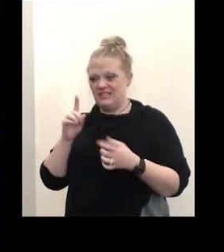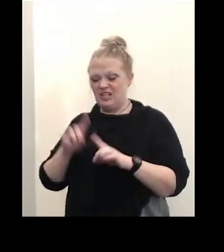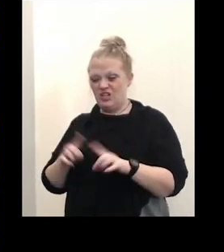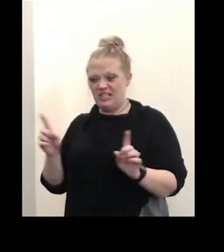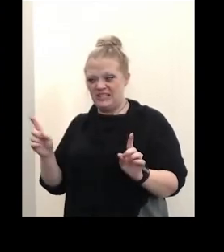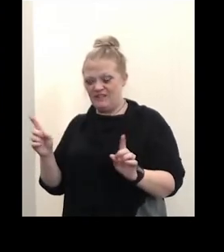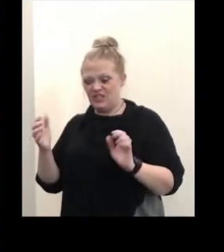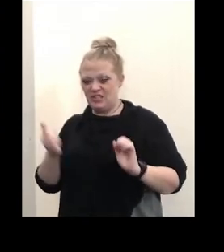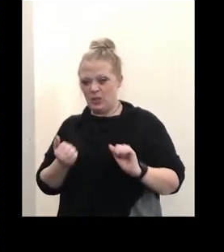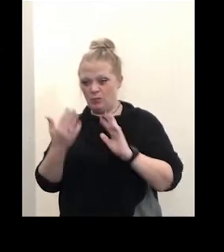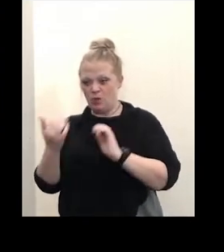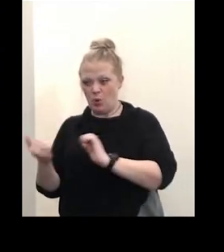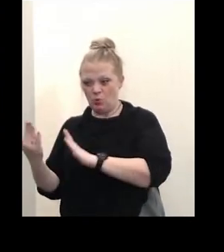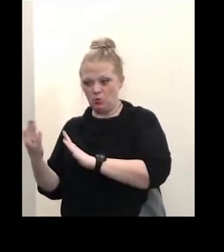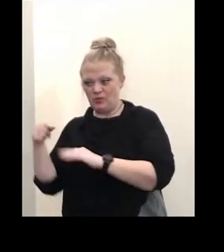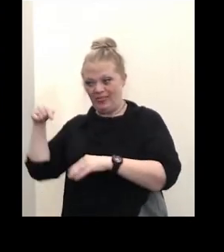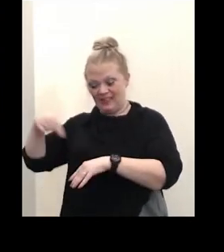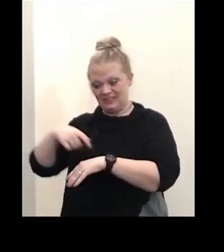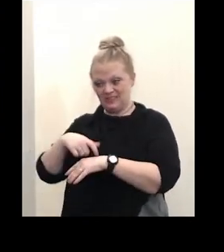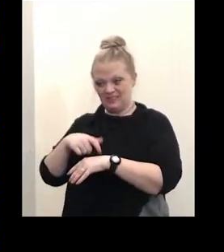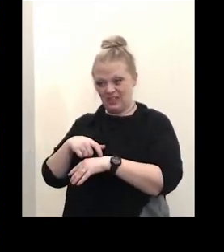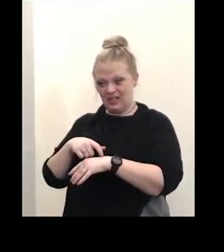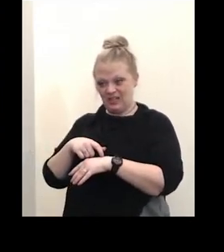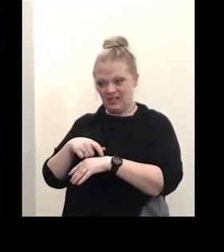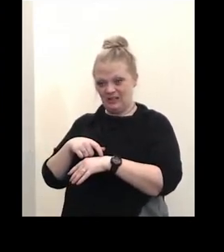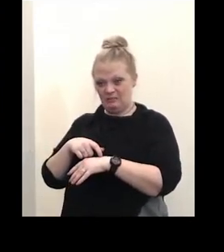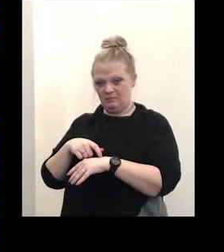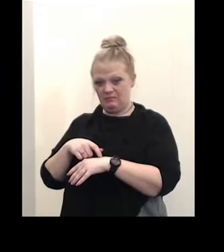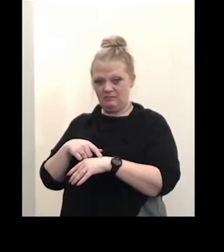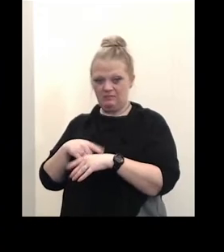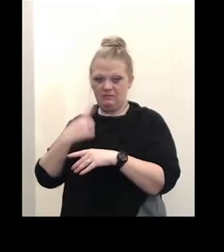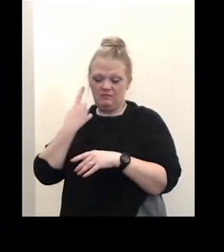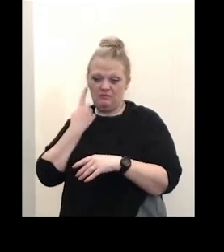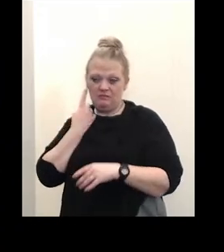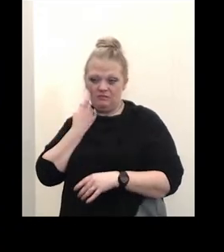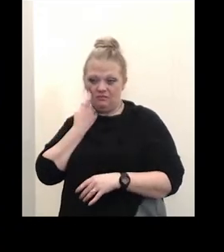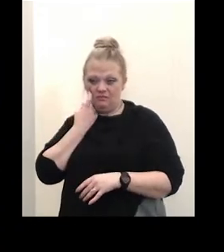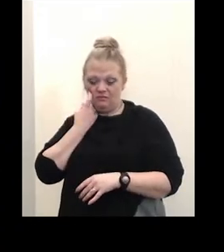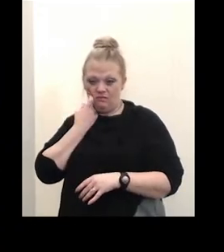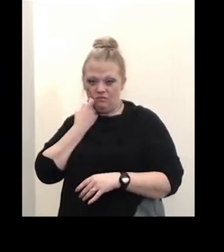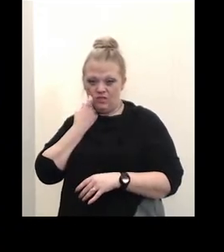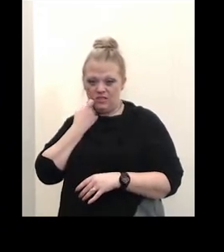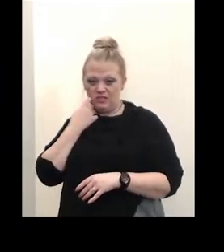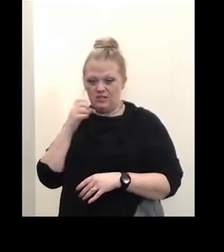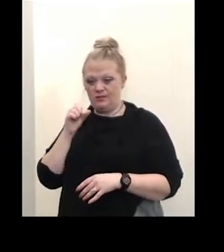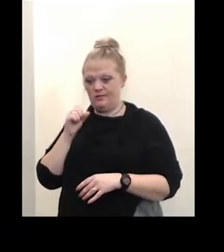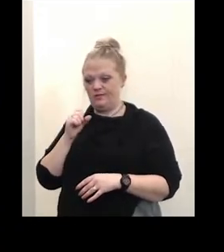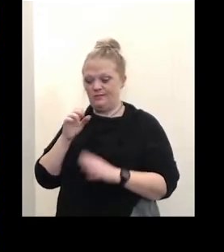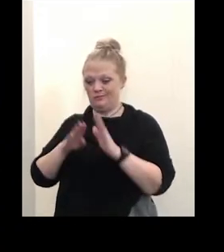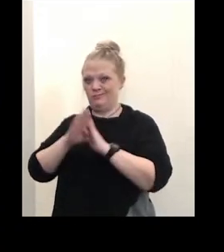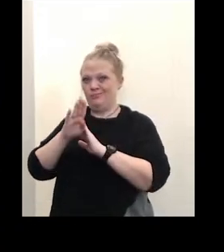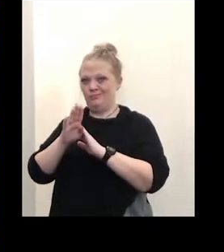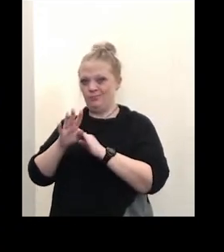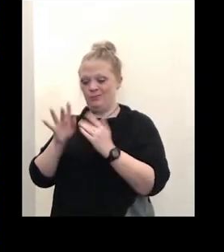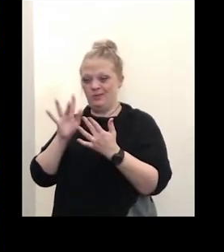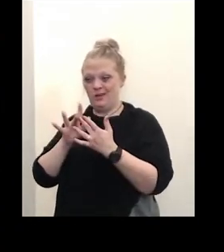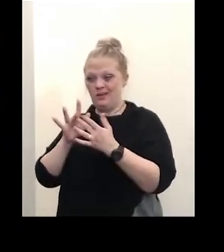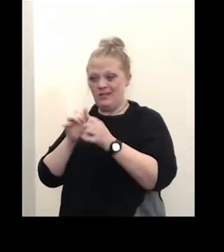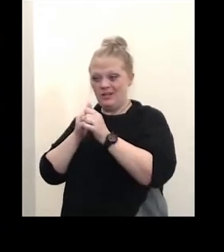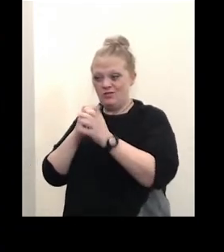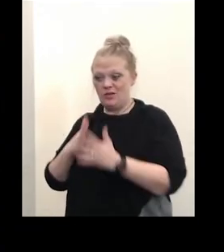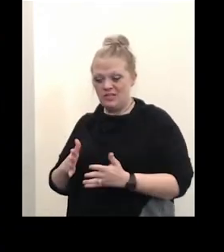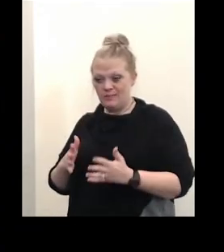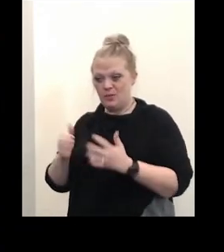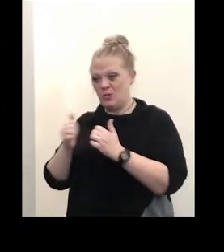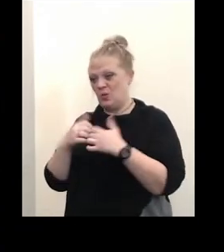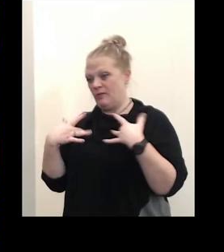um this time around through this most recent uh uh surge in contact tracing or enforcement measures that the health department